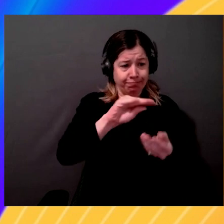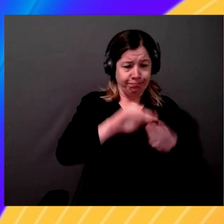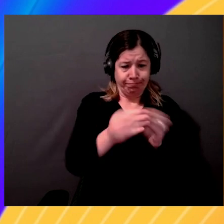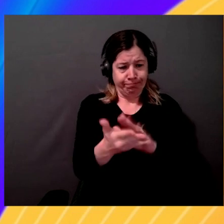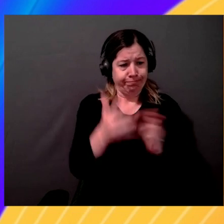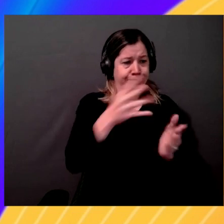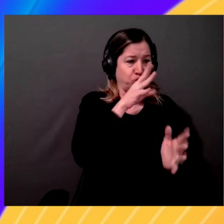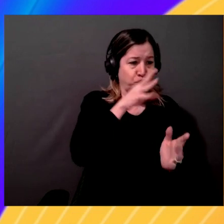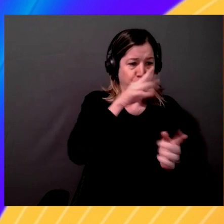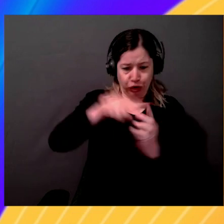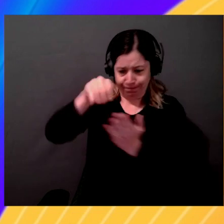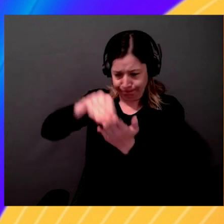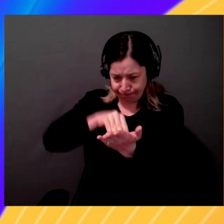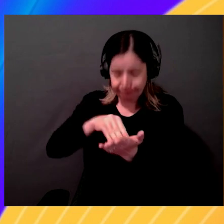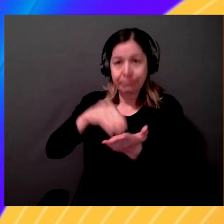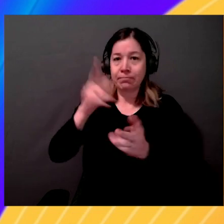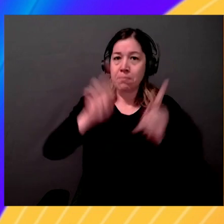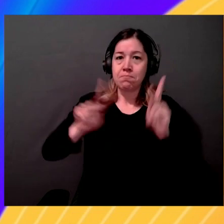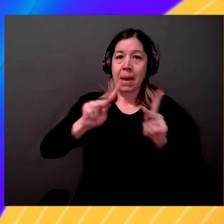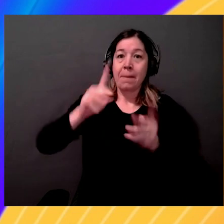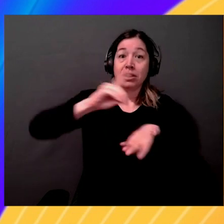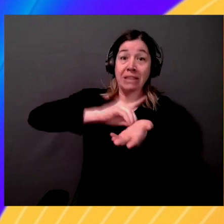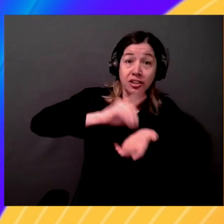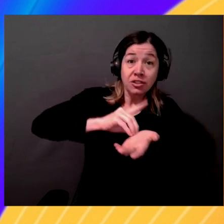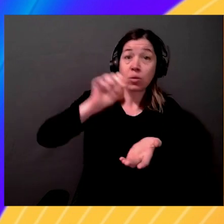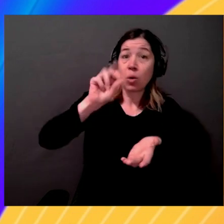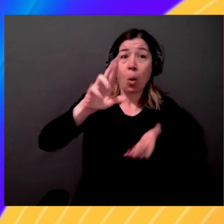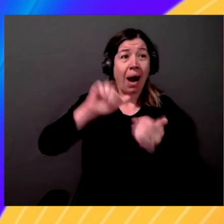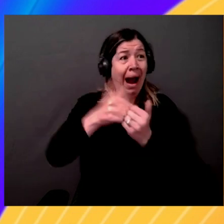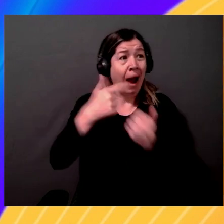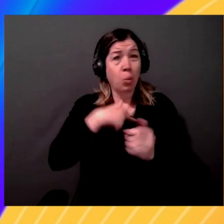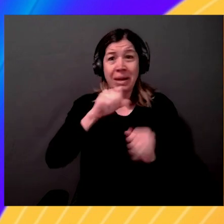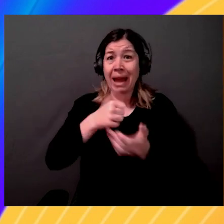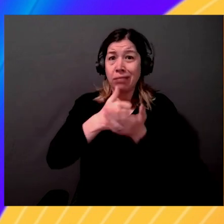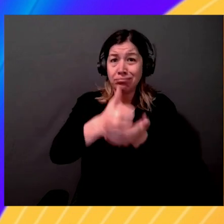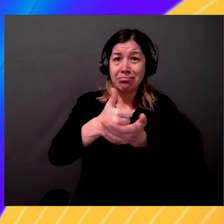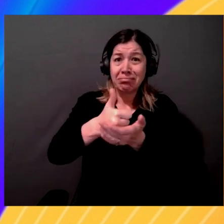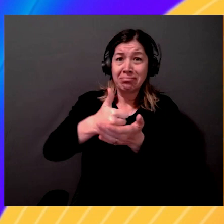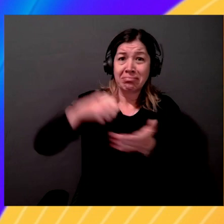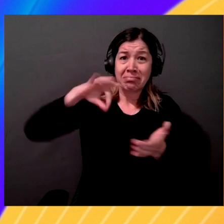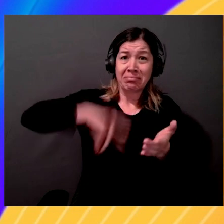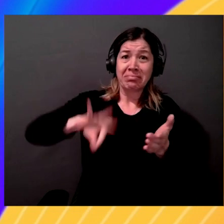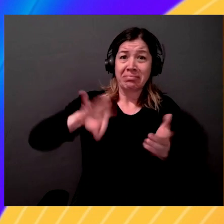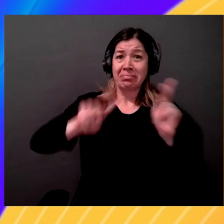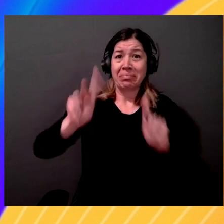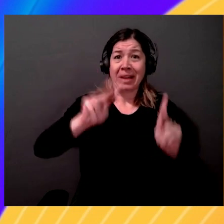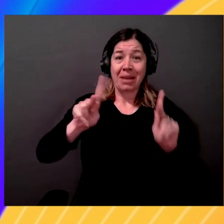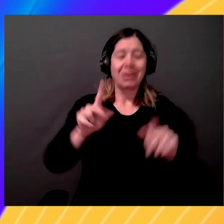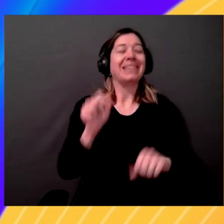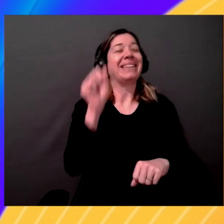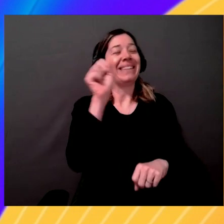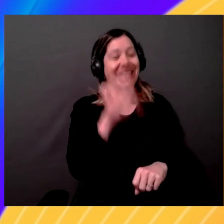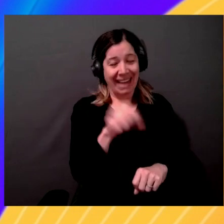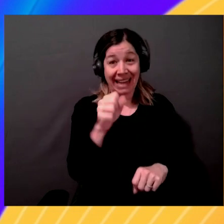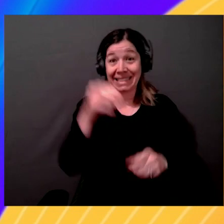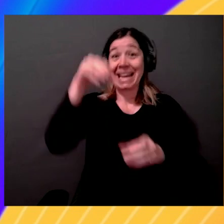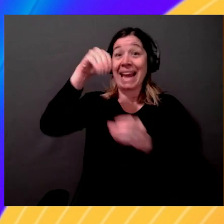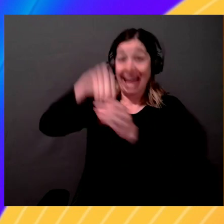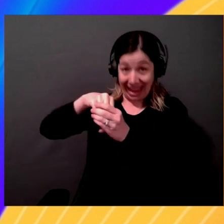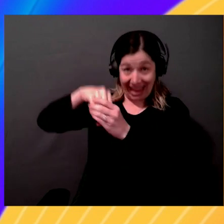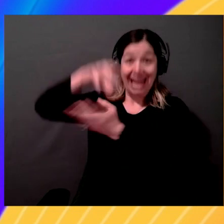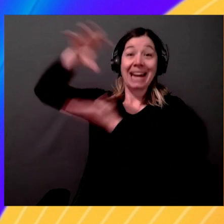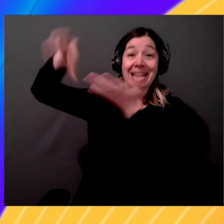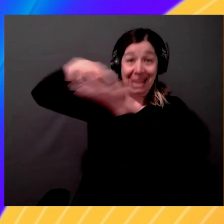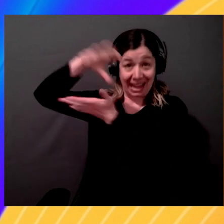treat people as well. Right. Yeah. So that's very powerful. So it is in the cloud completely integrable. Okay. So you can integrate with the storage